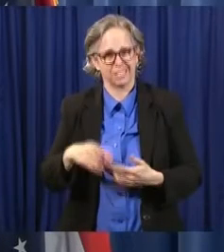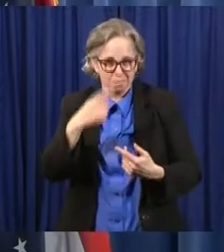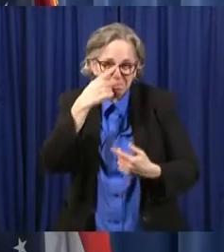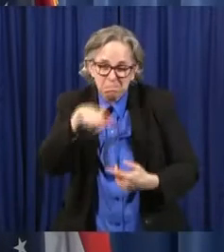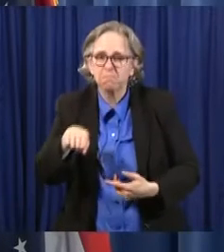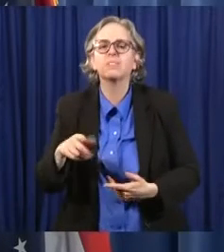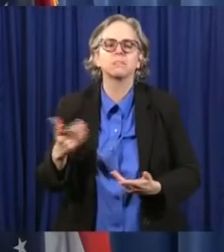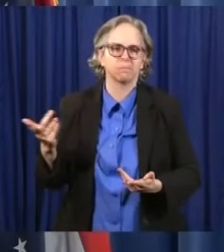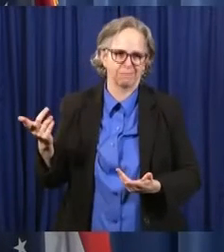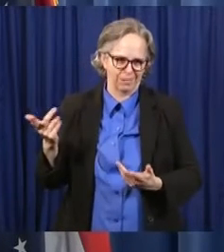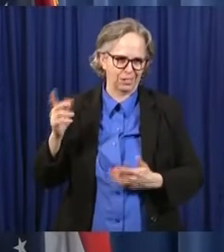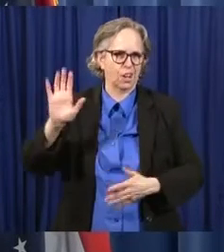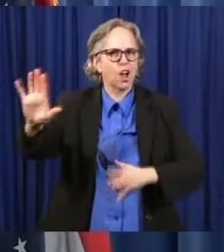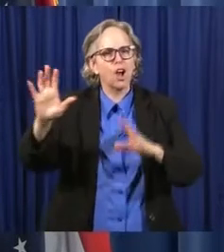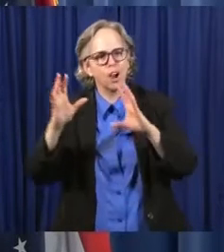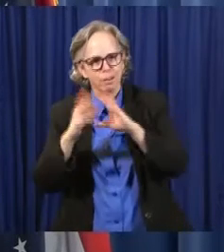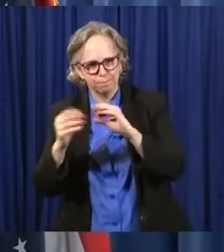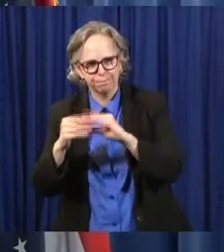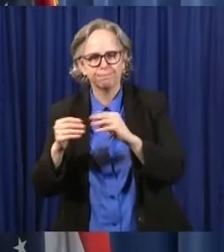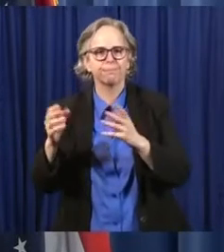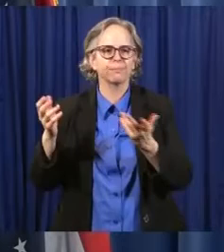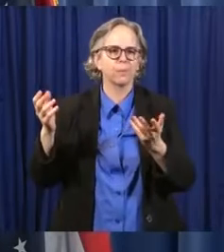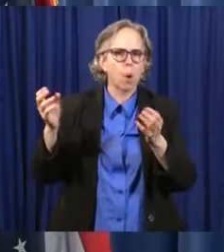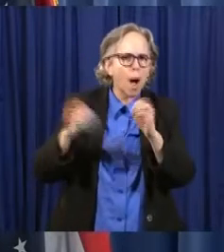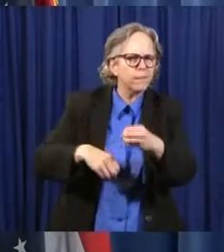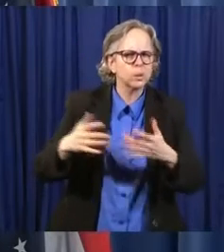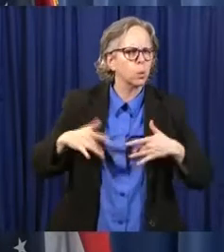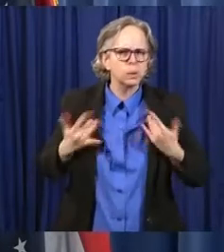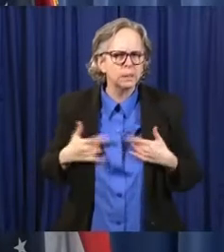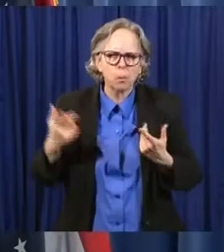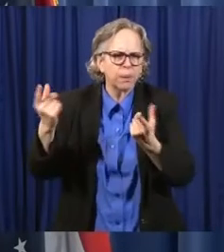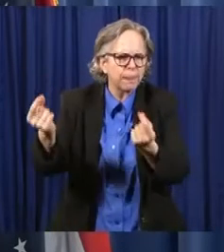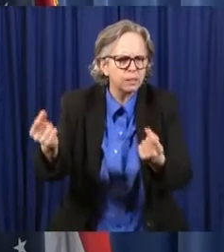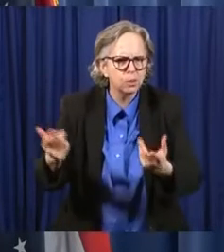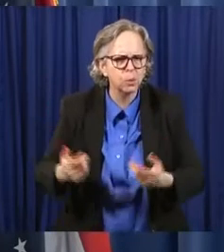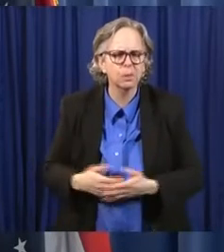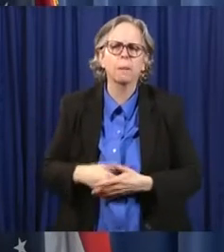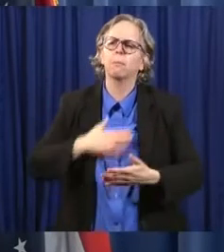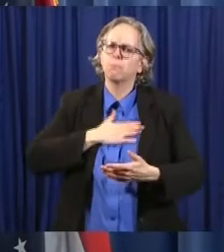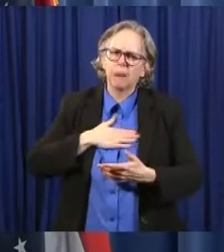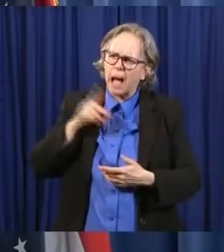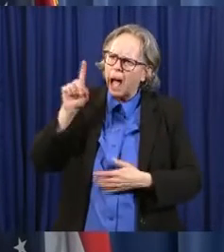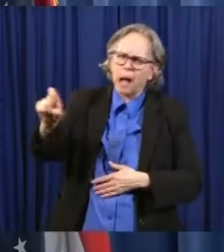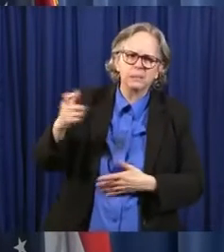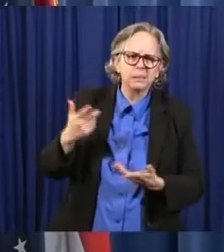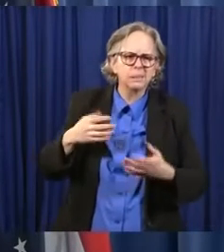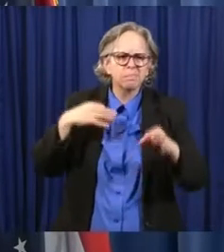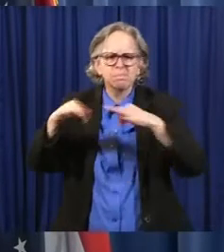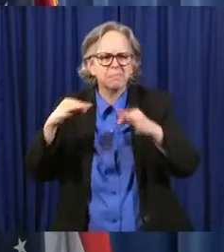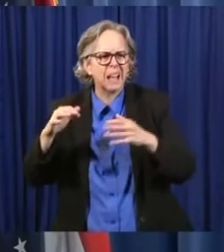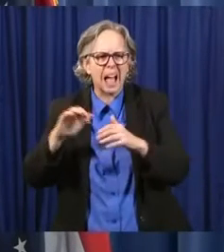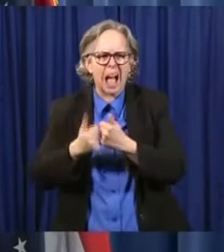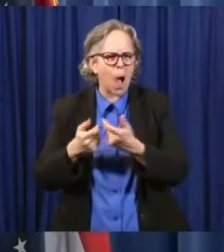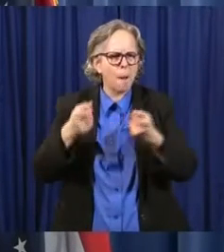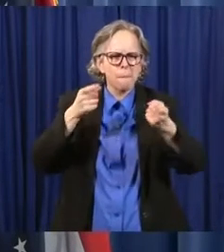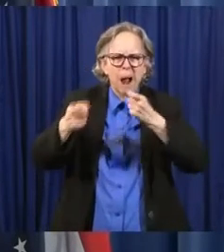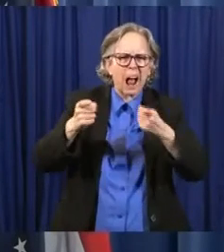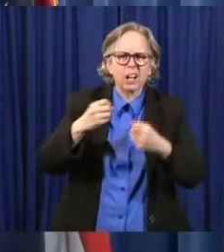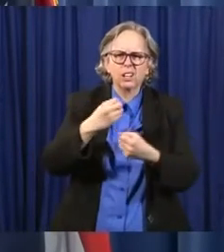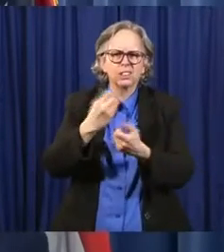her office and really tell us about how they are dealing with the coronavirus.